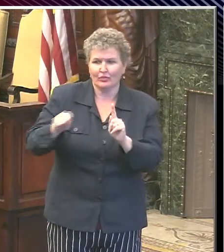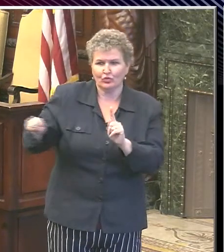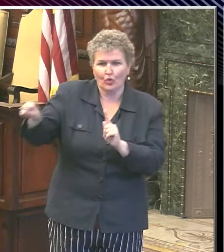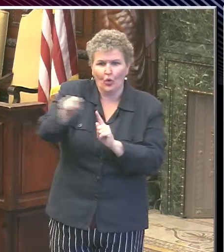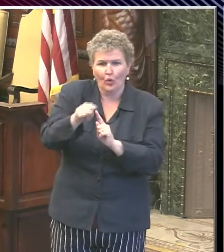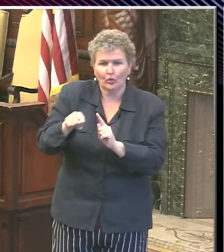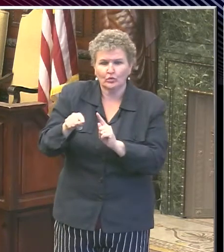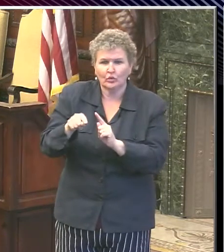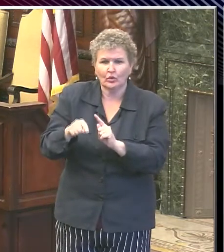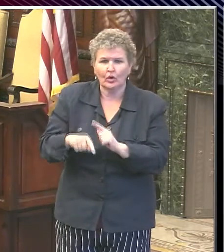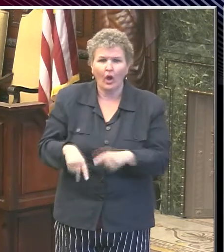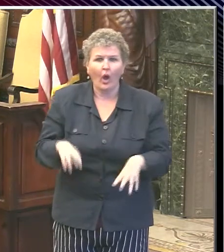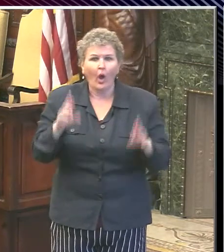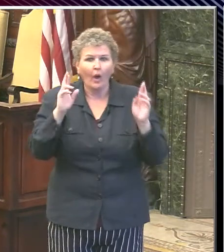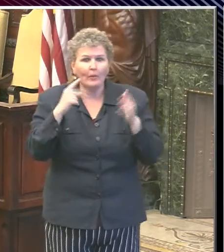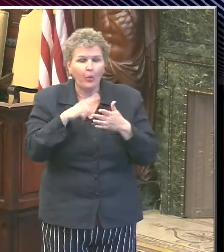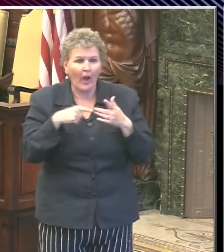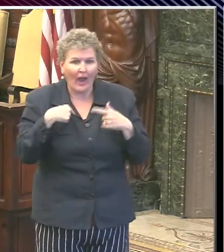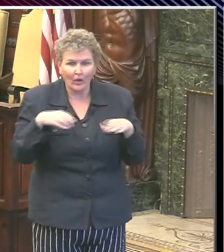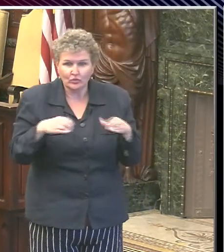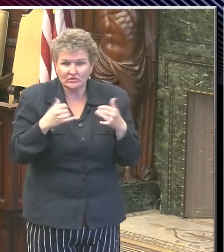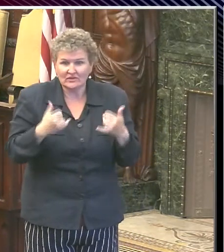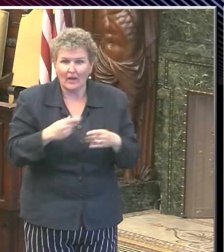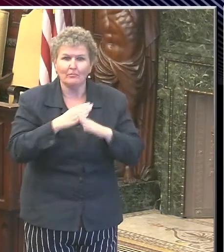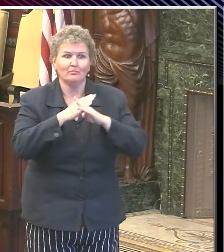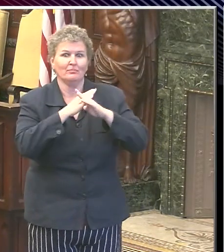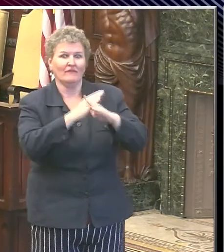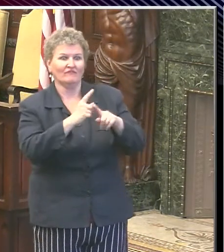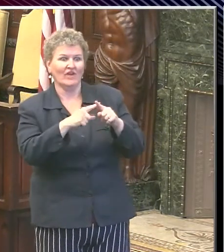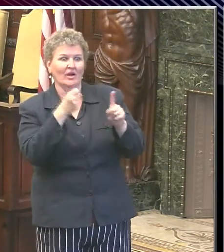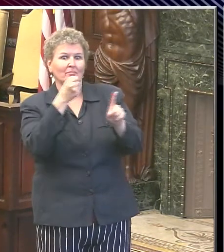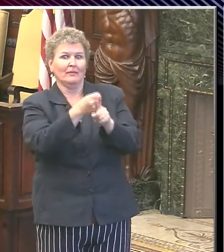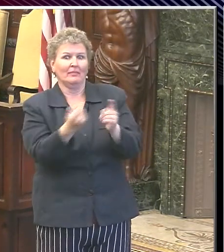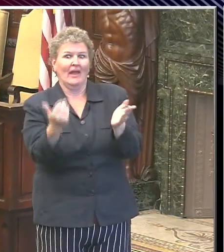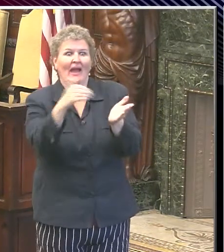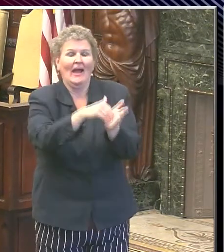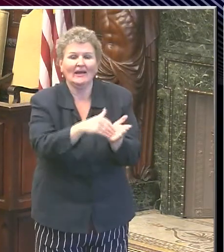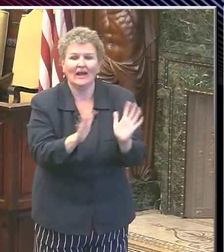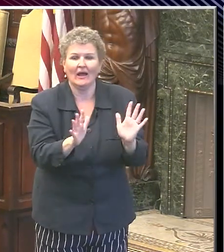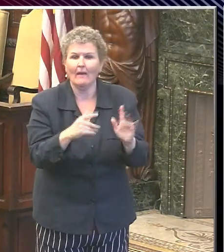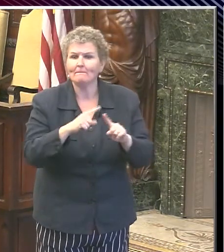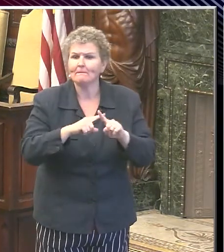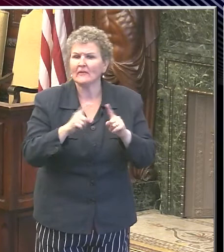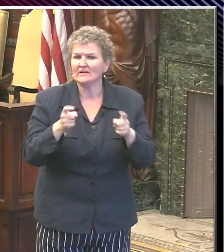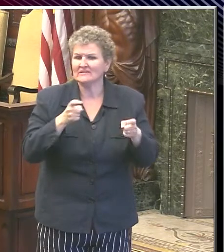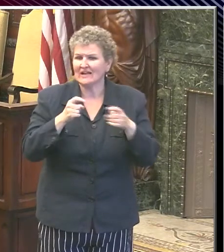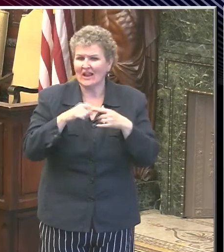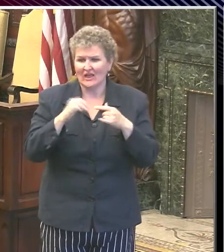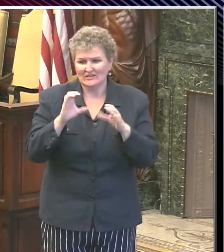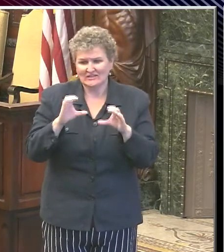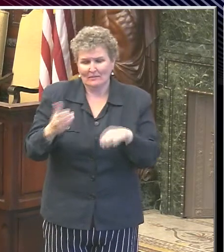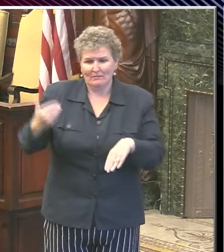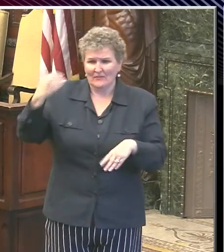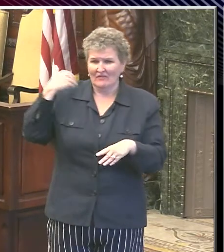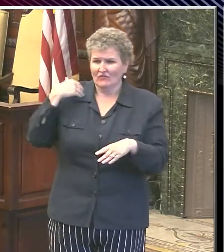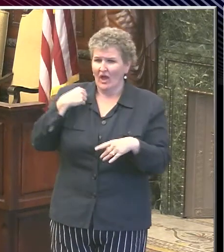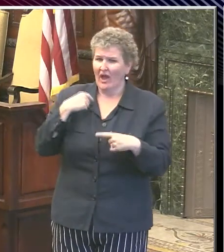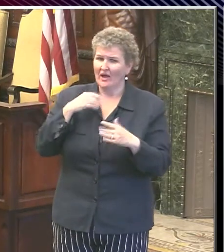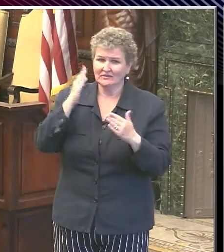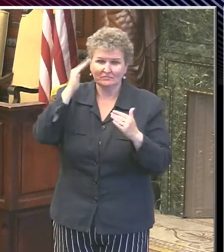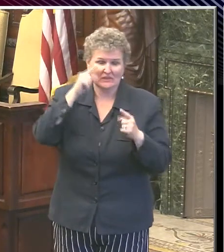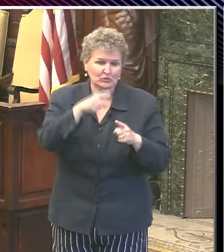what we're doing now will keep that from happening. Secondly, we'll deal with it as we didn't expect this pandemic to happen either.